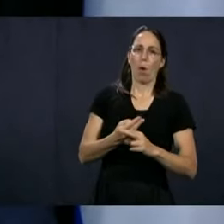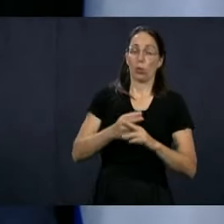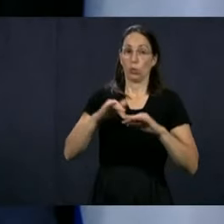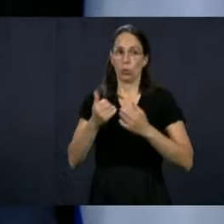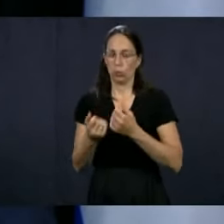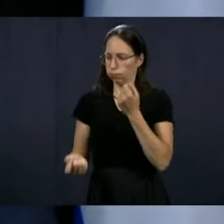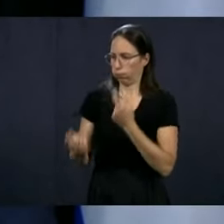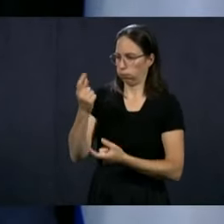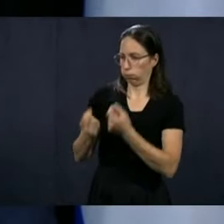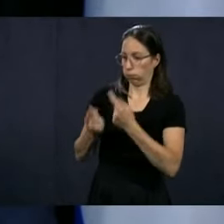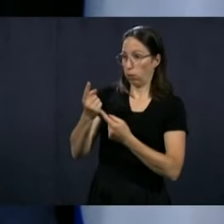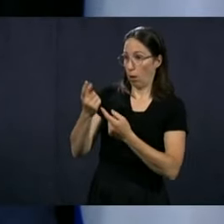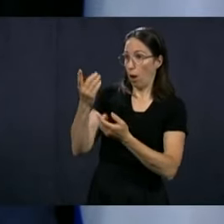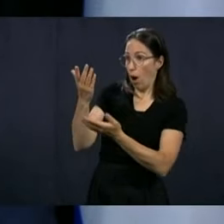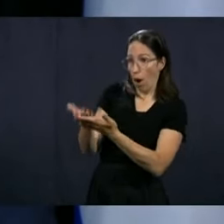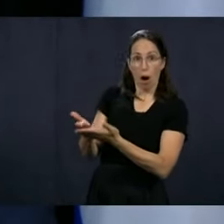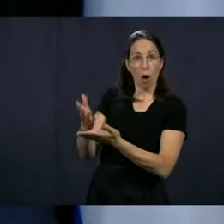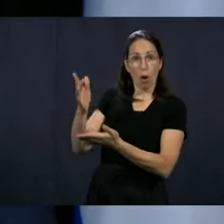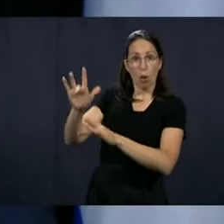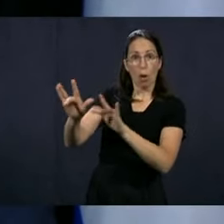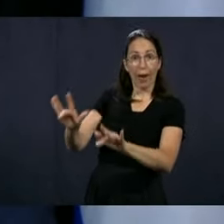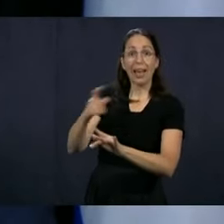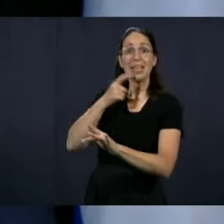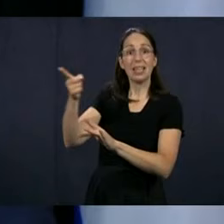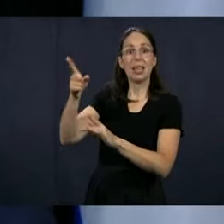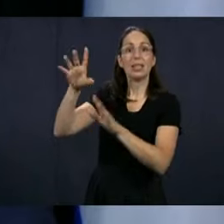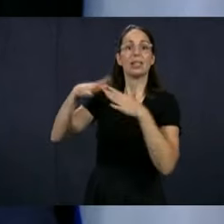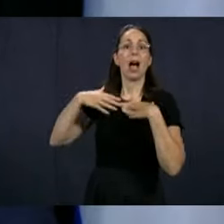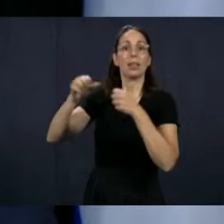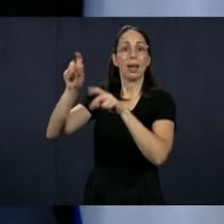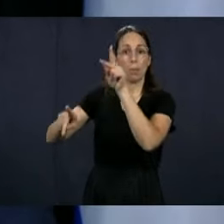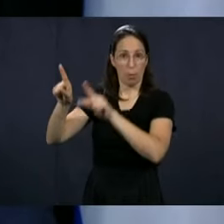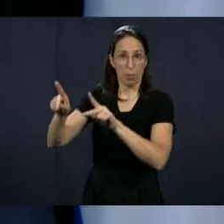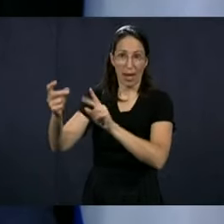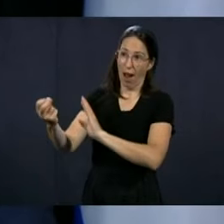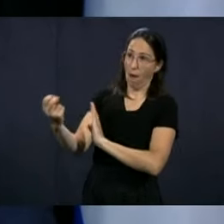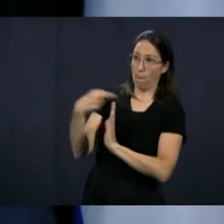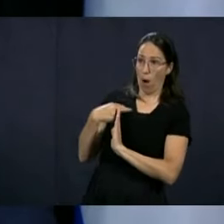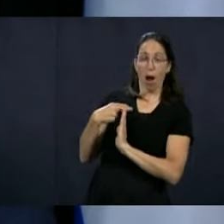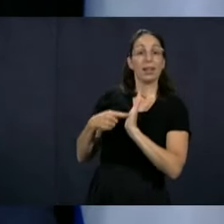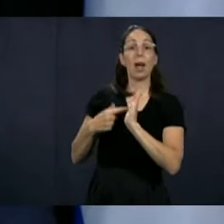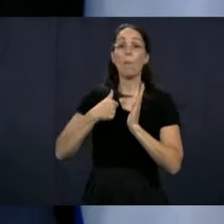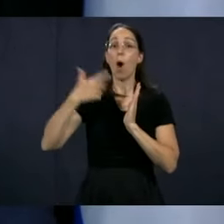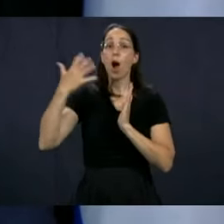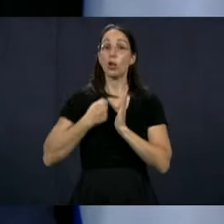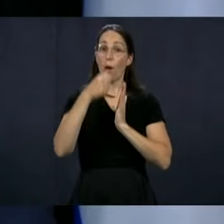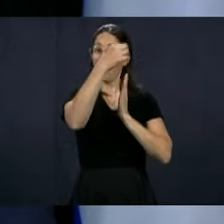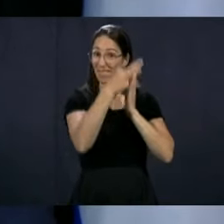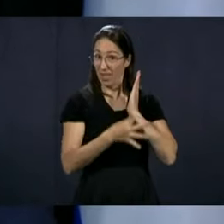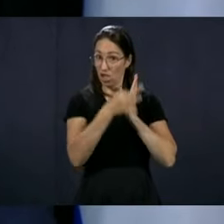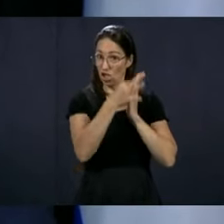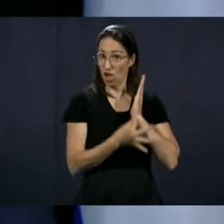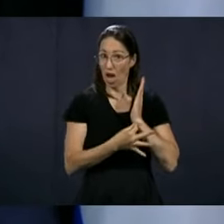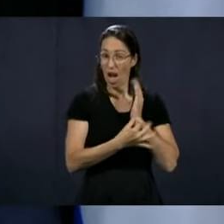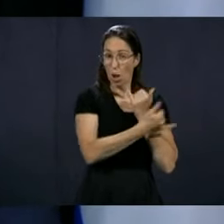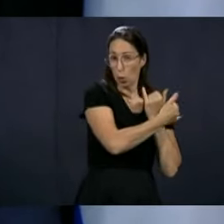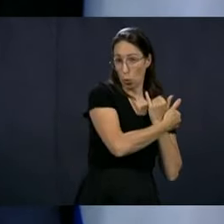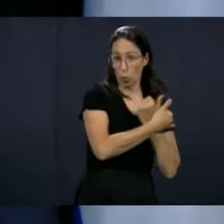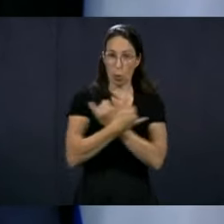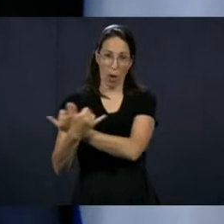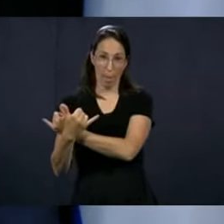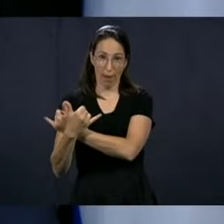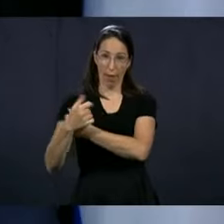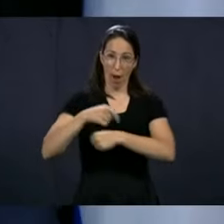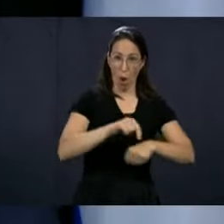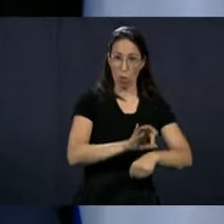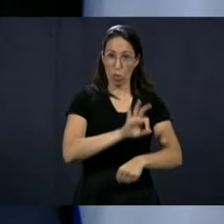points that the public health authorities send to us. I get a file every morning at 9